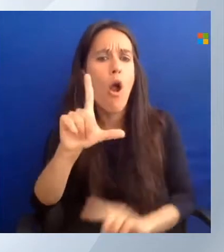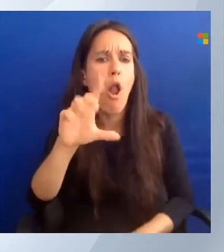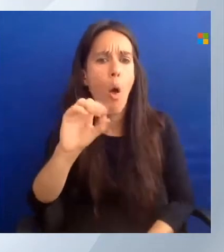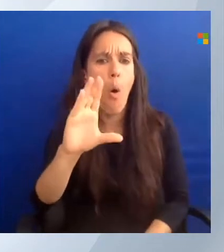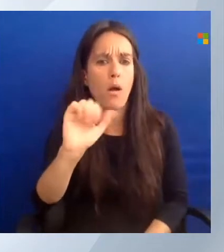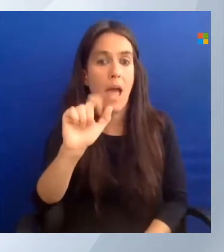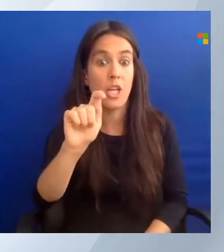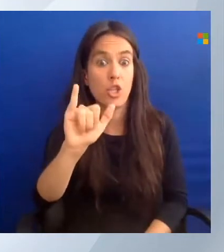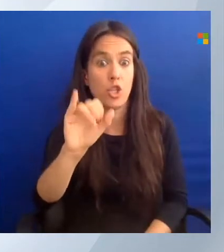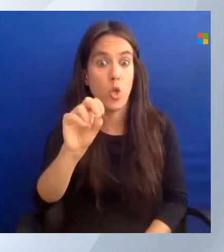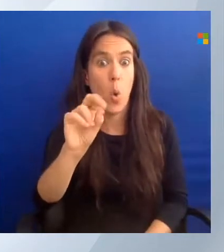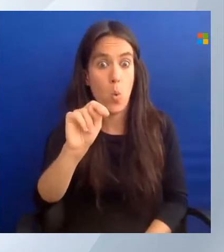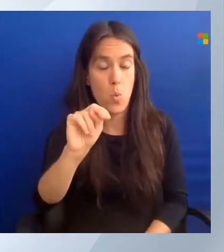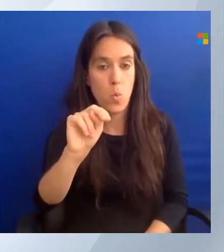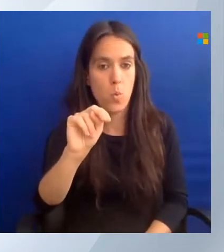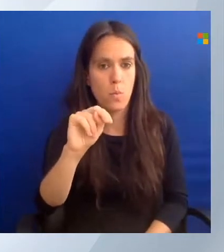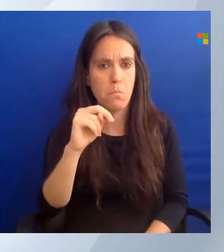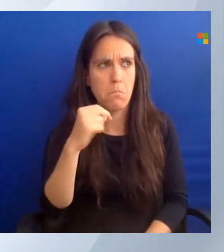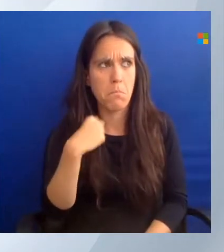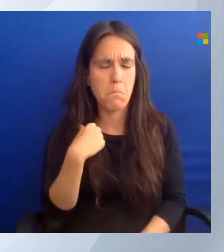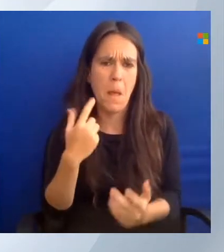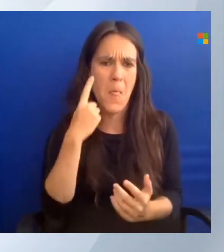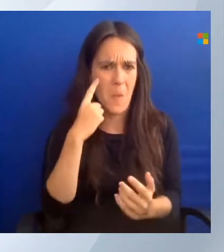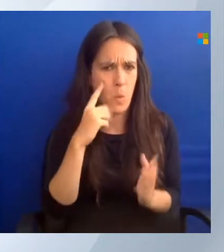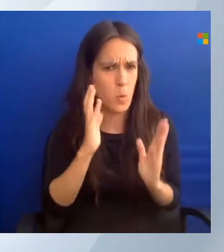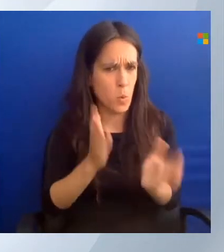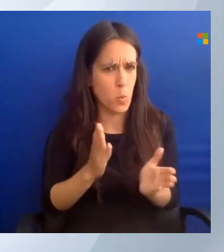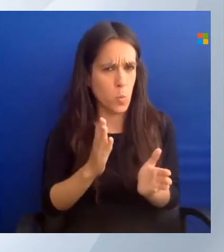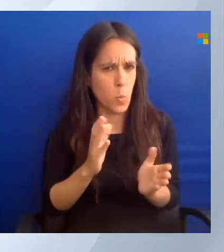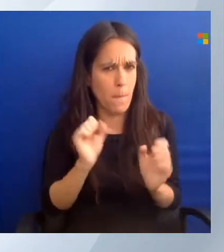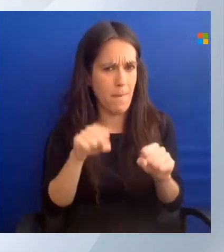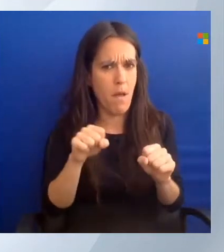able to even autocomplete the location.